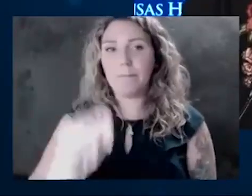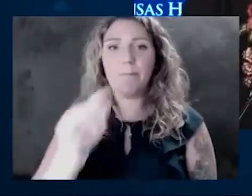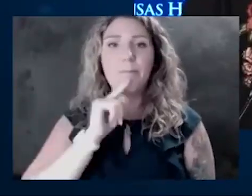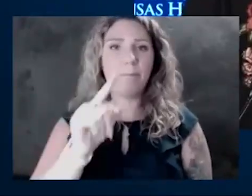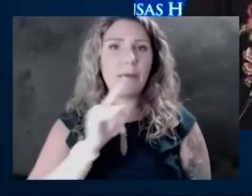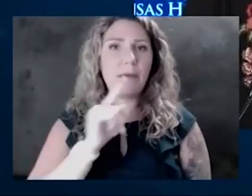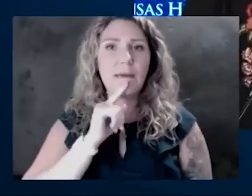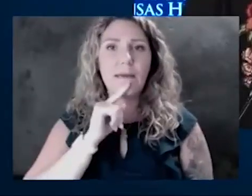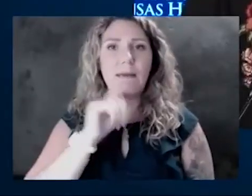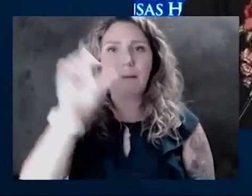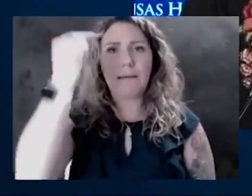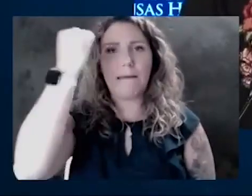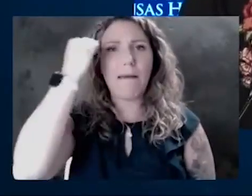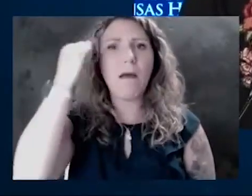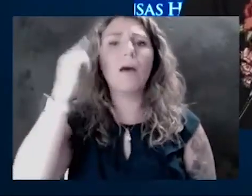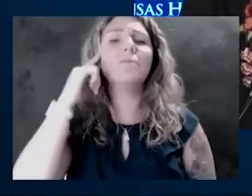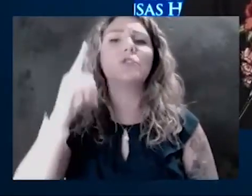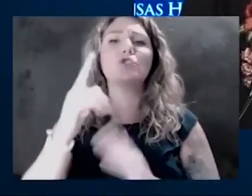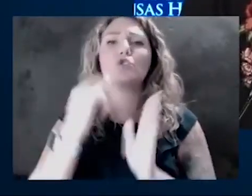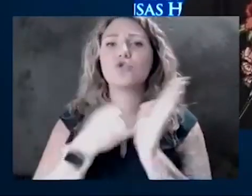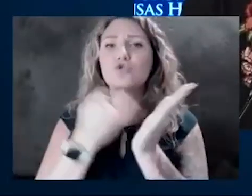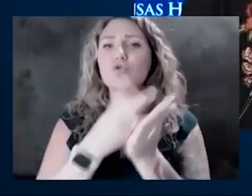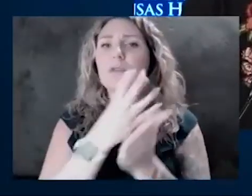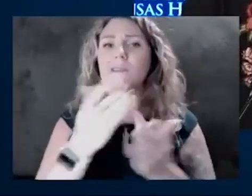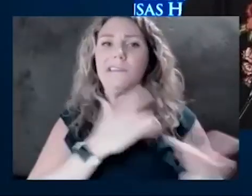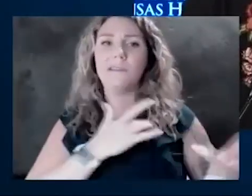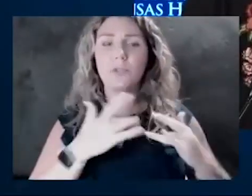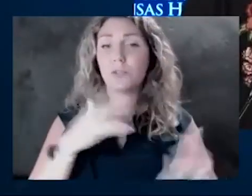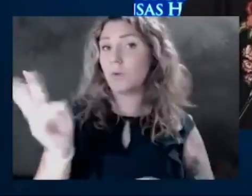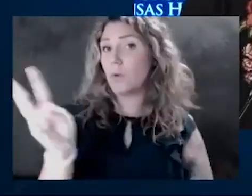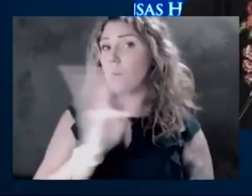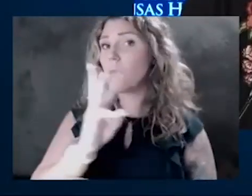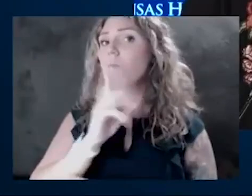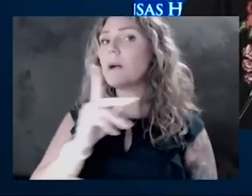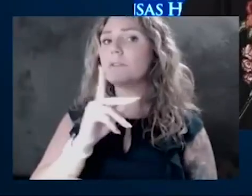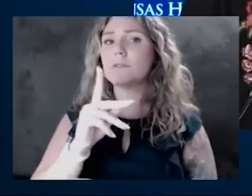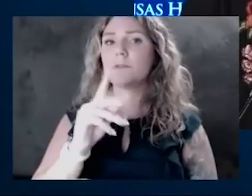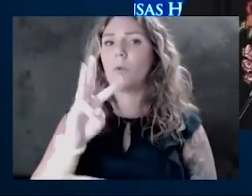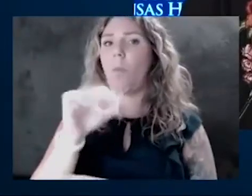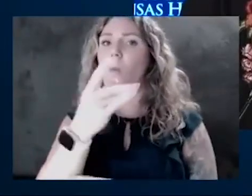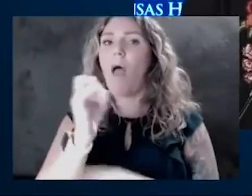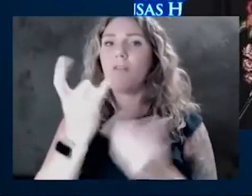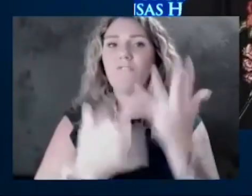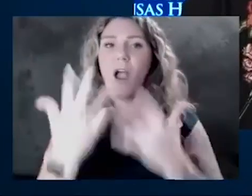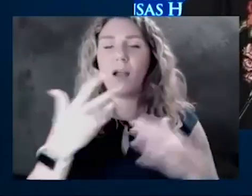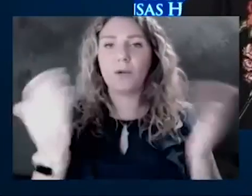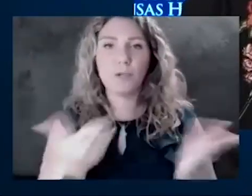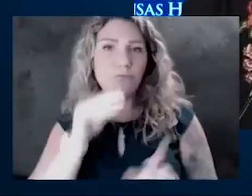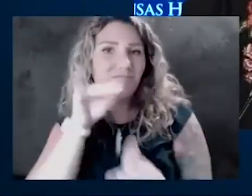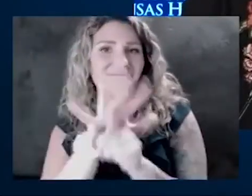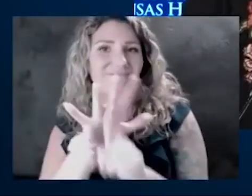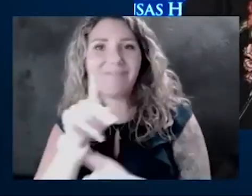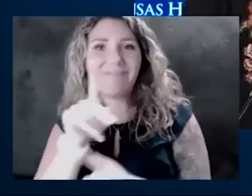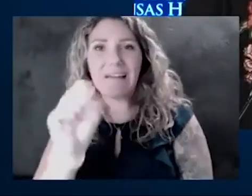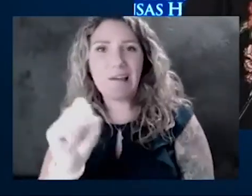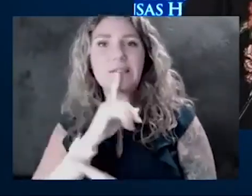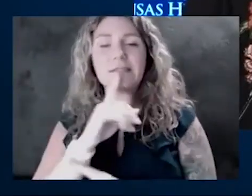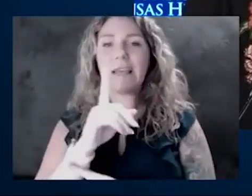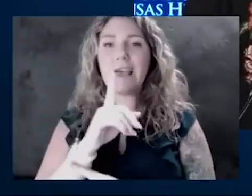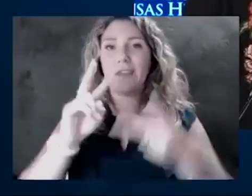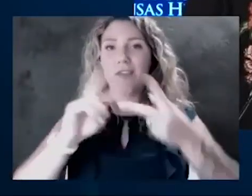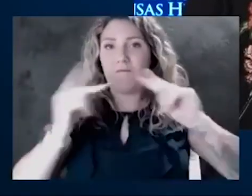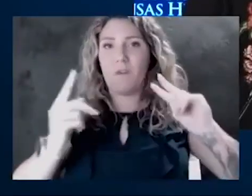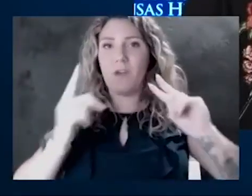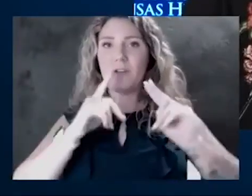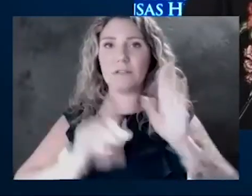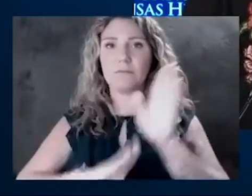some concerns about the Western wildfires that are affecting air quality here in Kansas and with the variant surging, how do you know if those scratchy